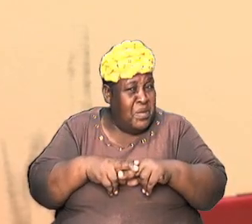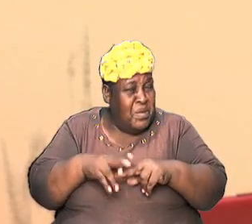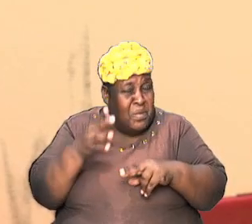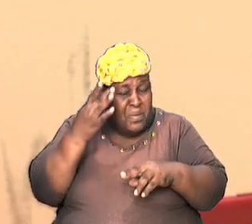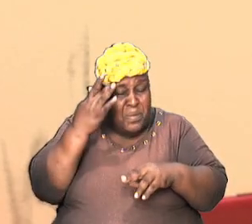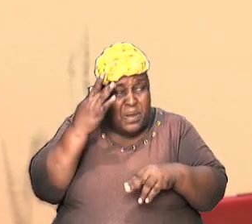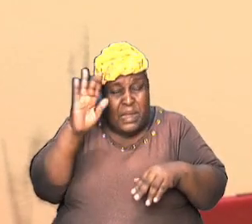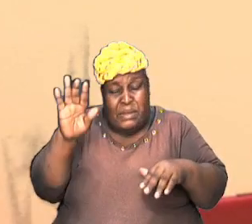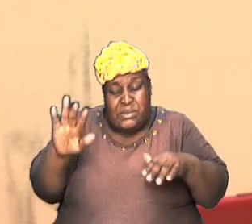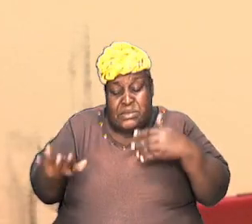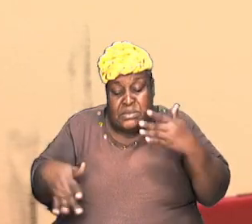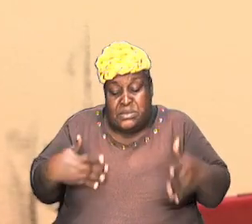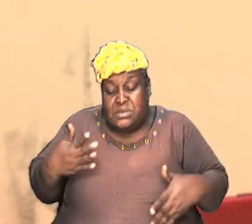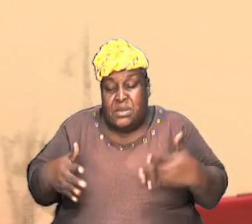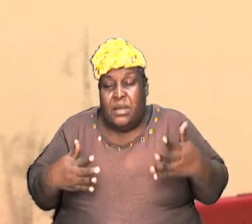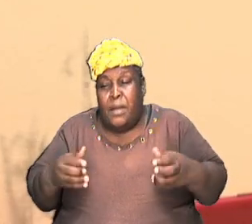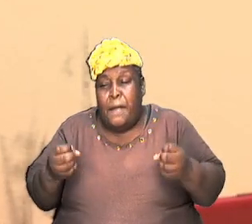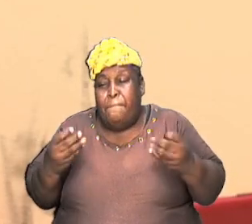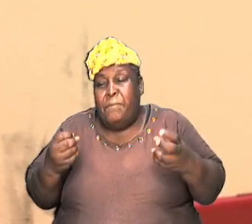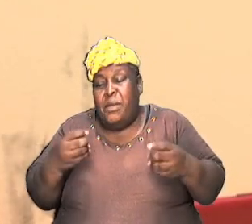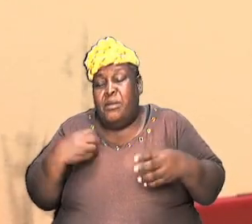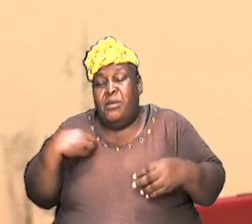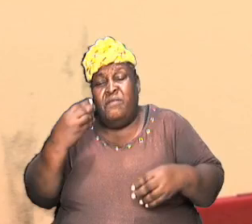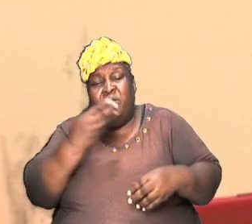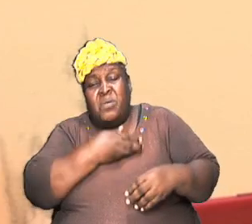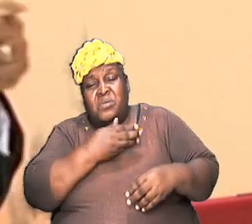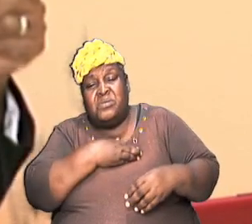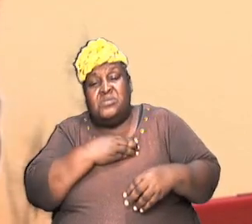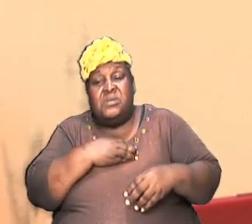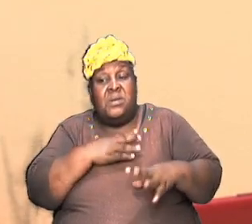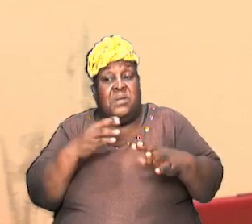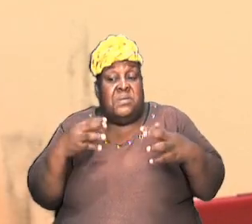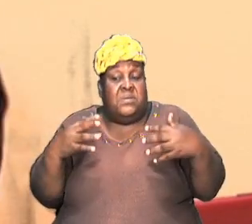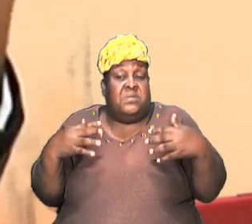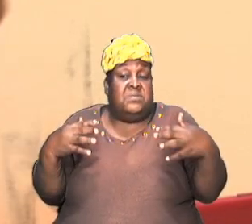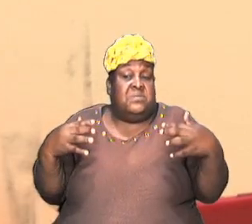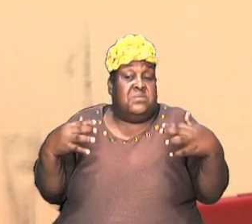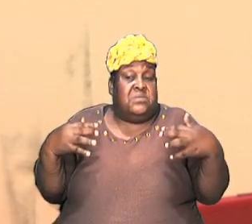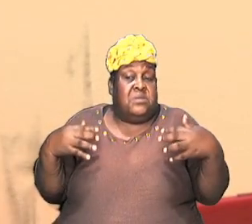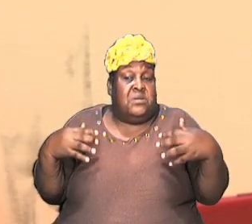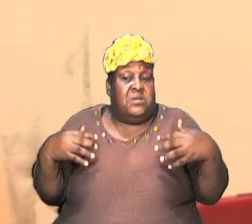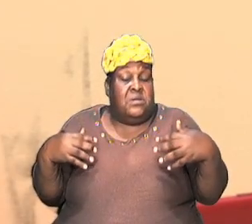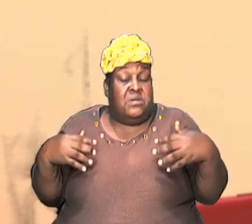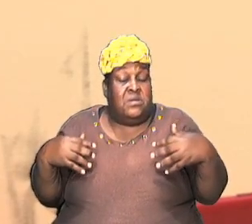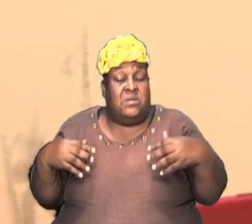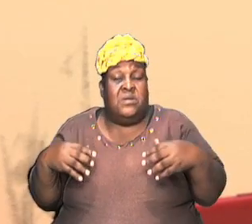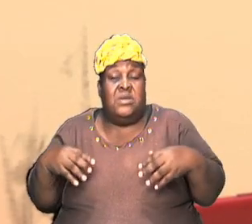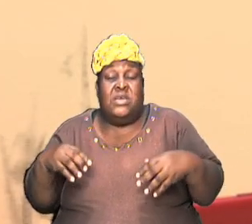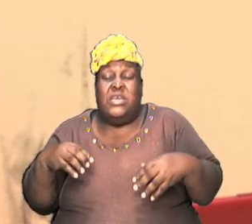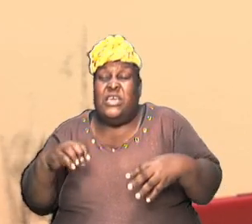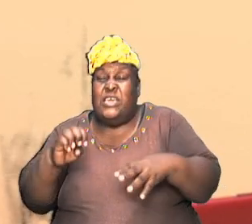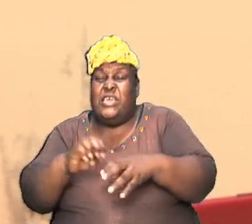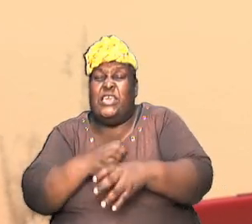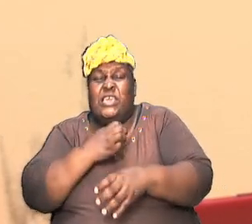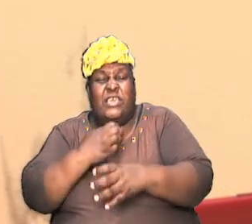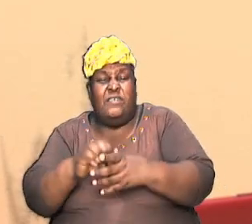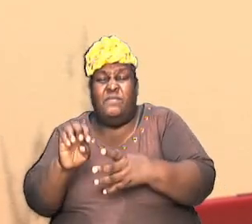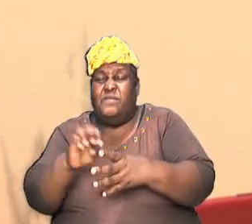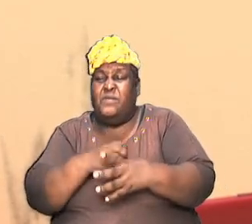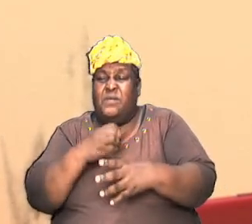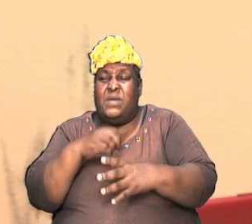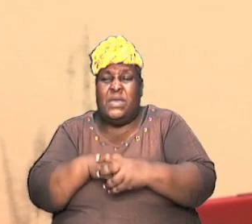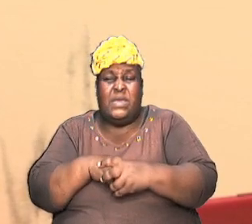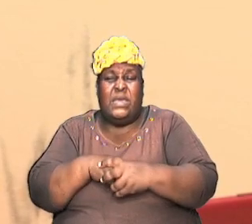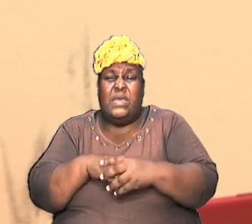And so many of us are scared at that. And even within the ministerial circles, there are